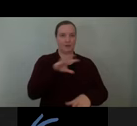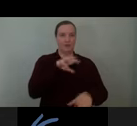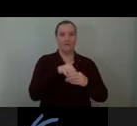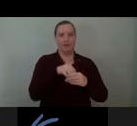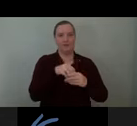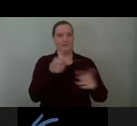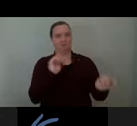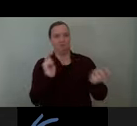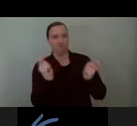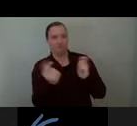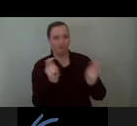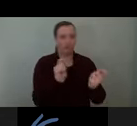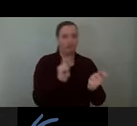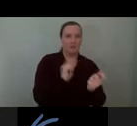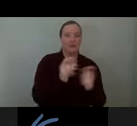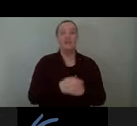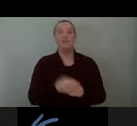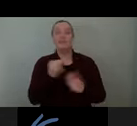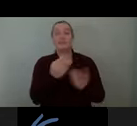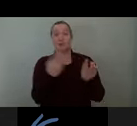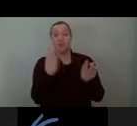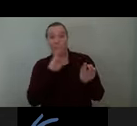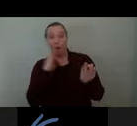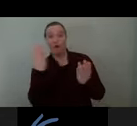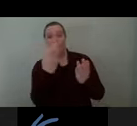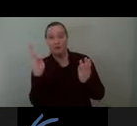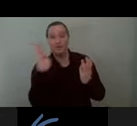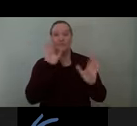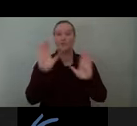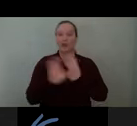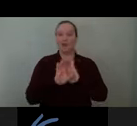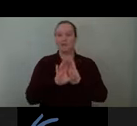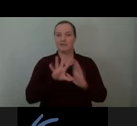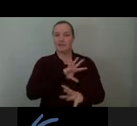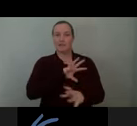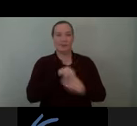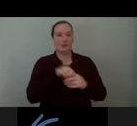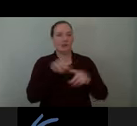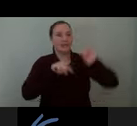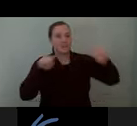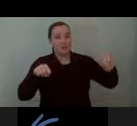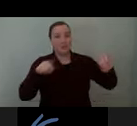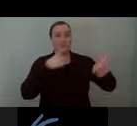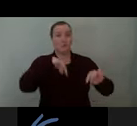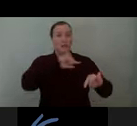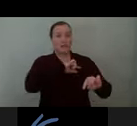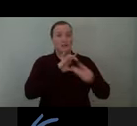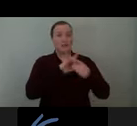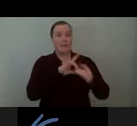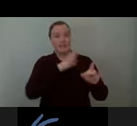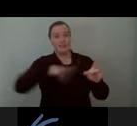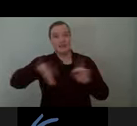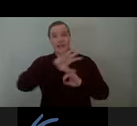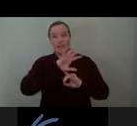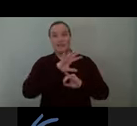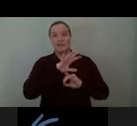so when combined this pixel wall and the graphics capture the diverse qualities of the site in an accessible playful and informative manner